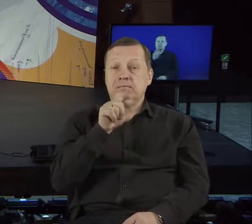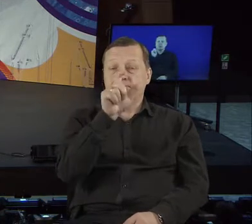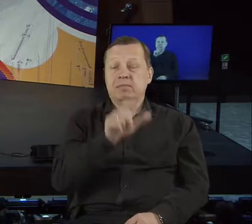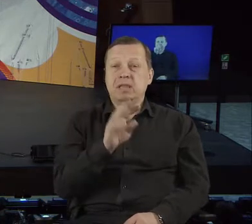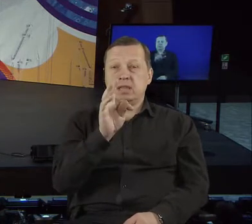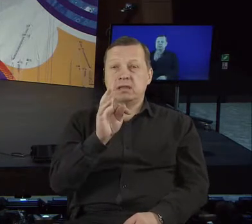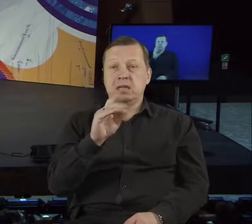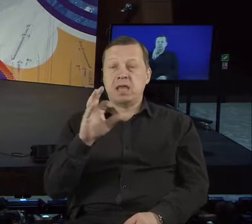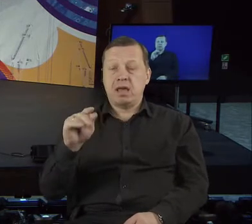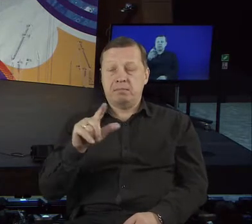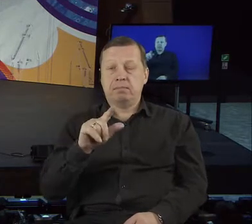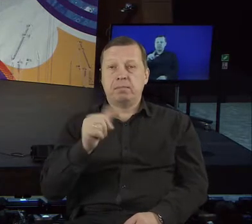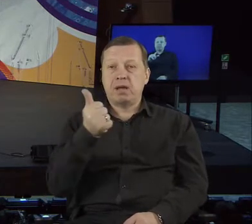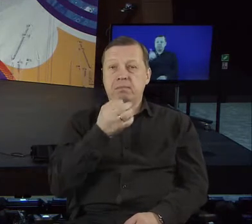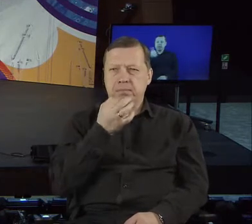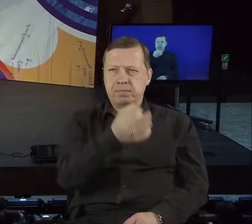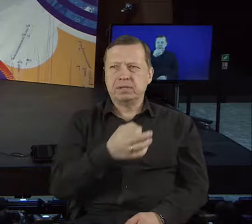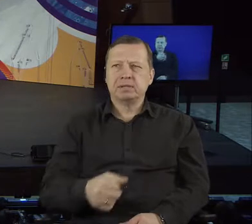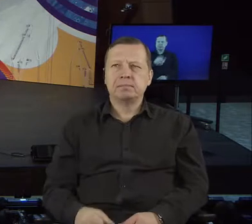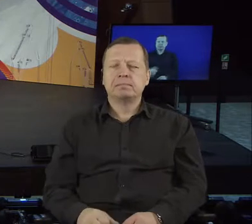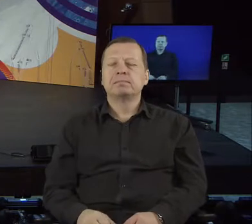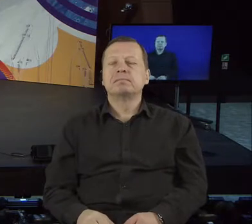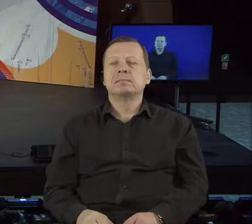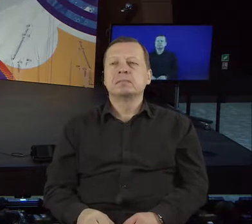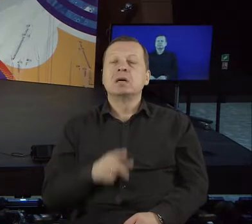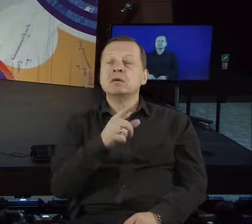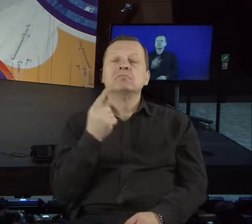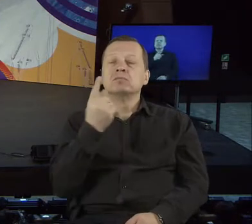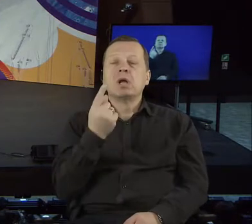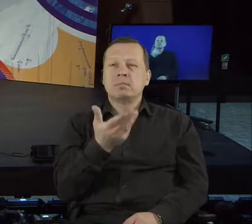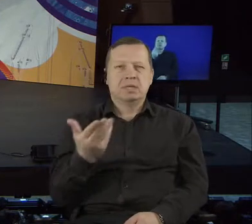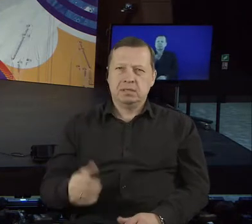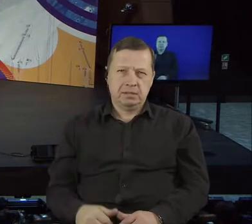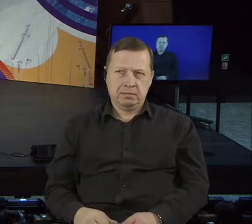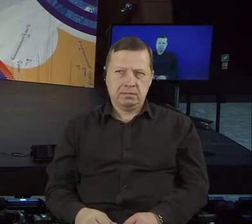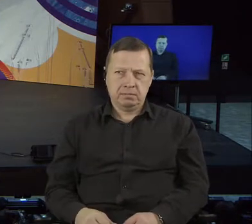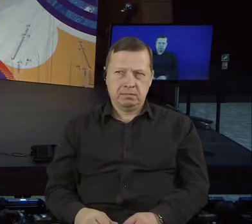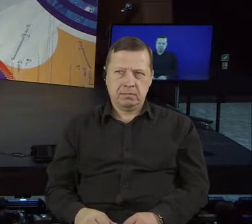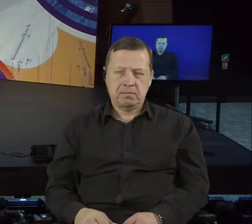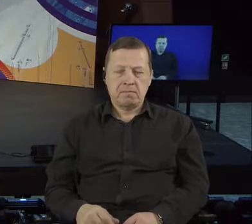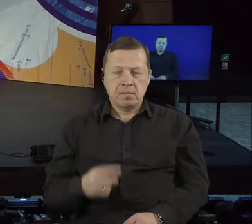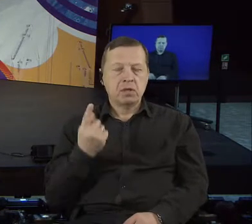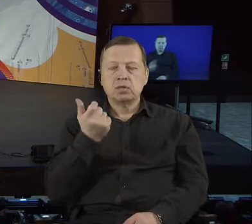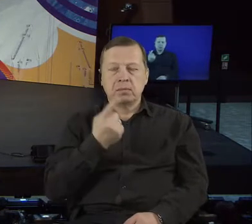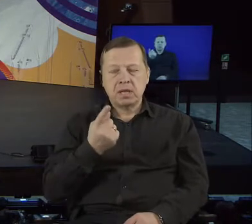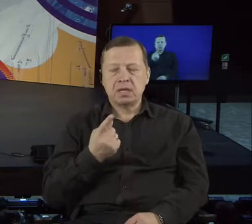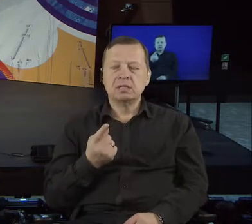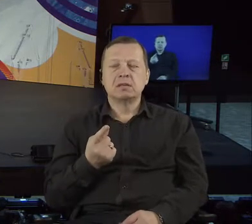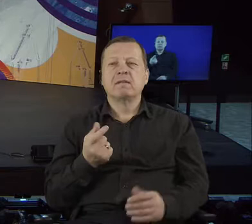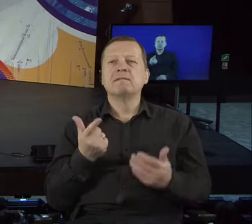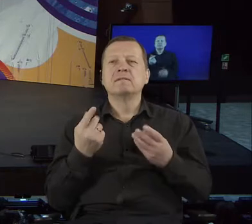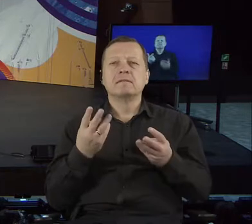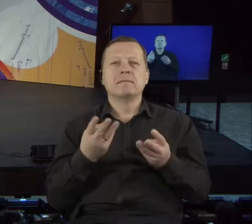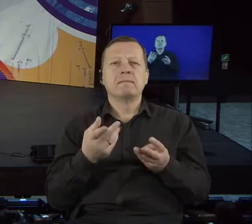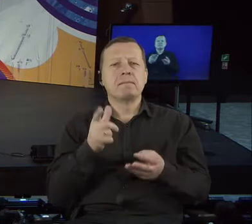your view. What is for you important happening right now